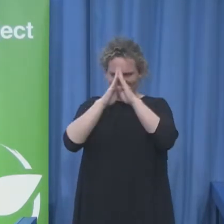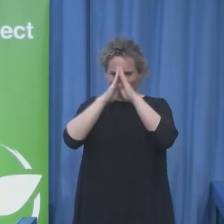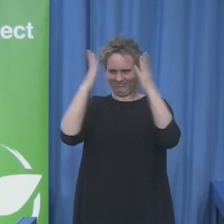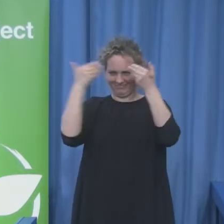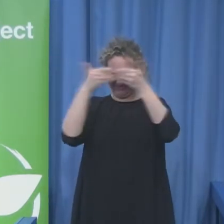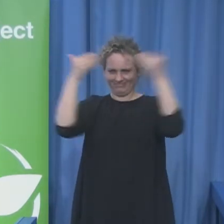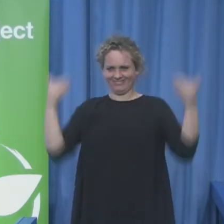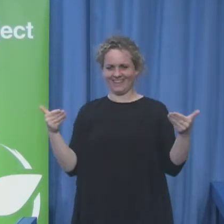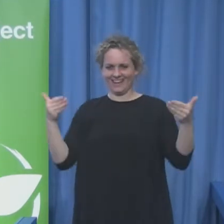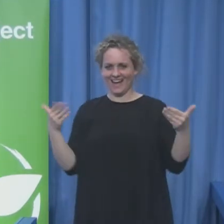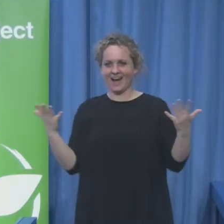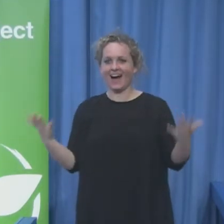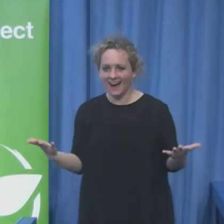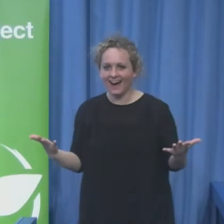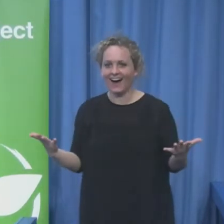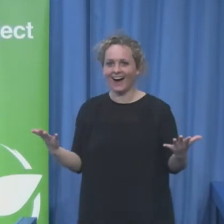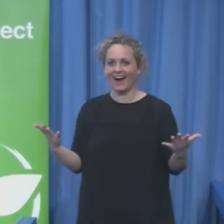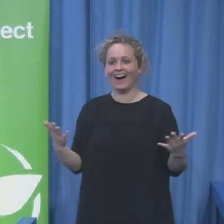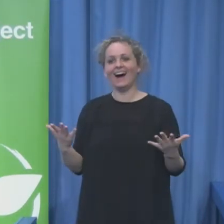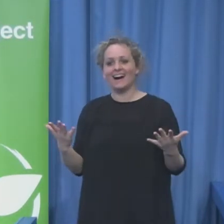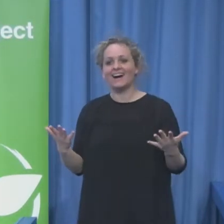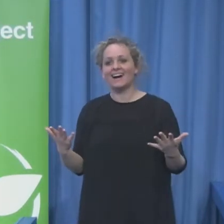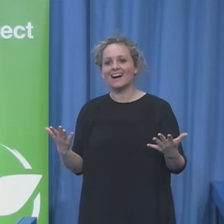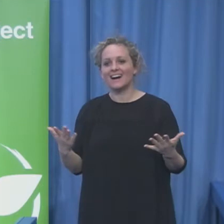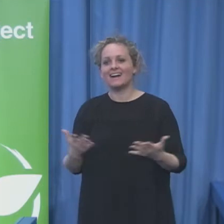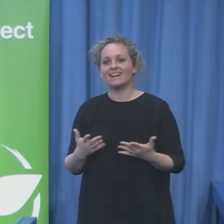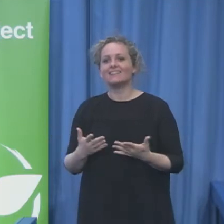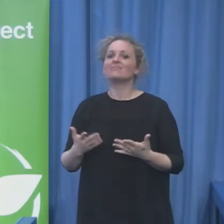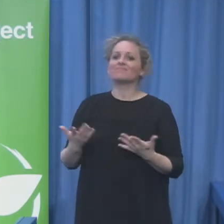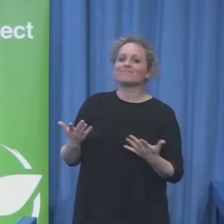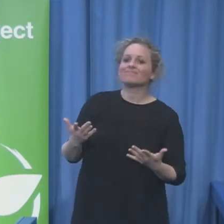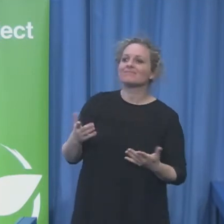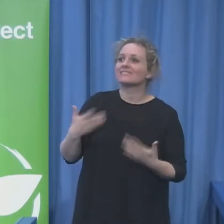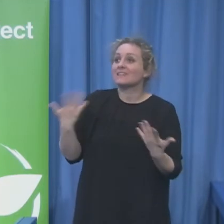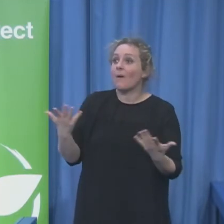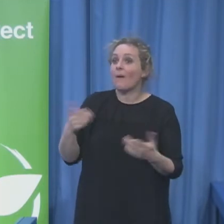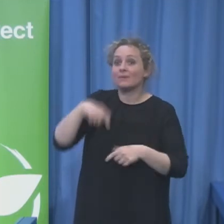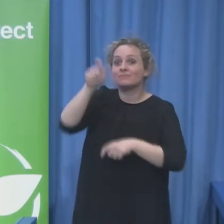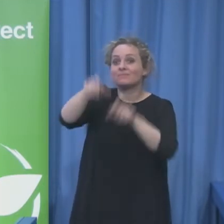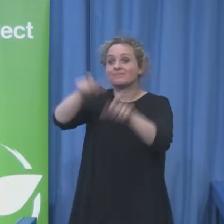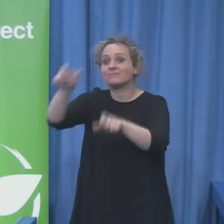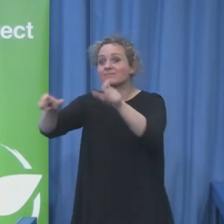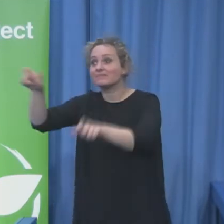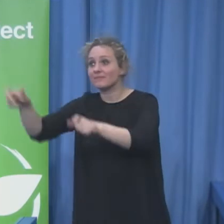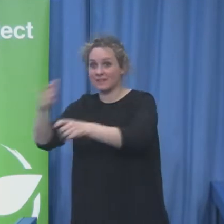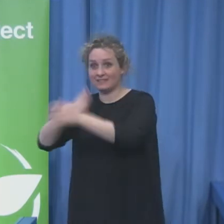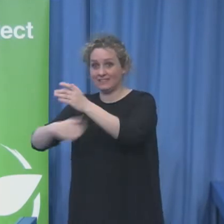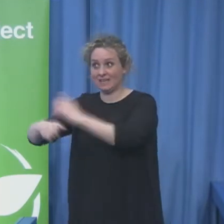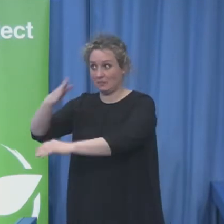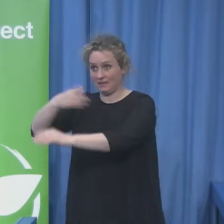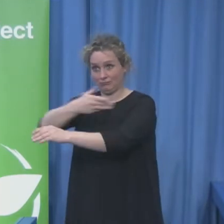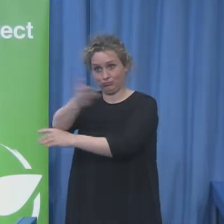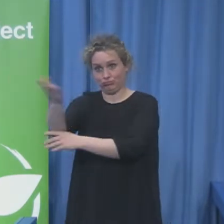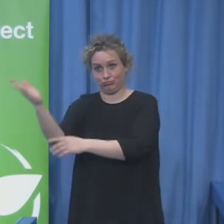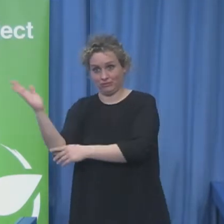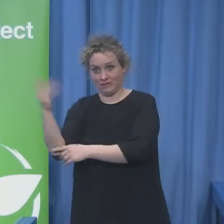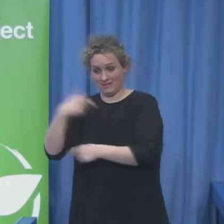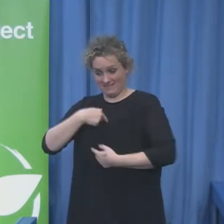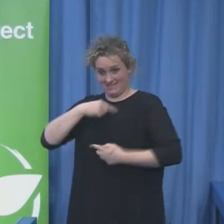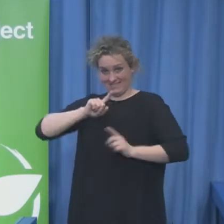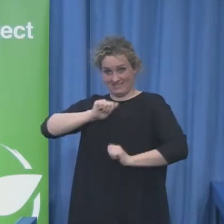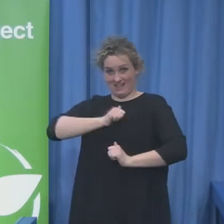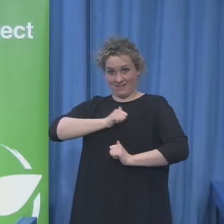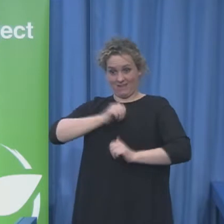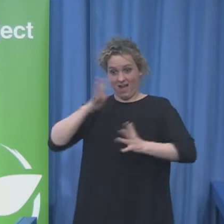but we have to remember also to look at ourselves and make sure that by example, we make the difference really stick.